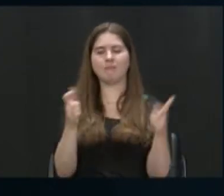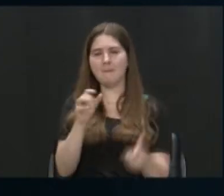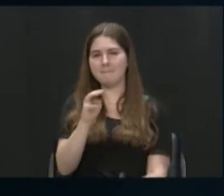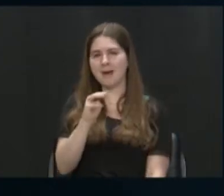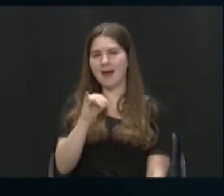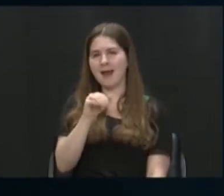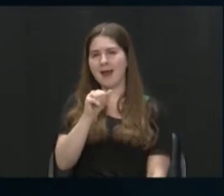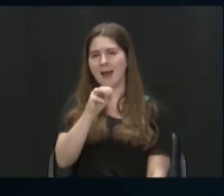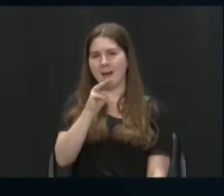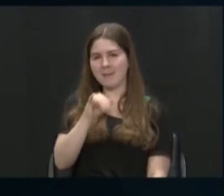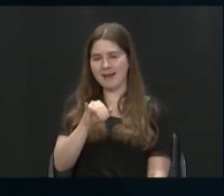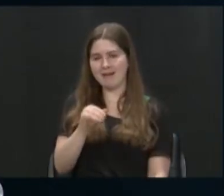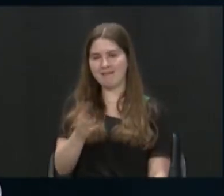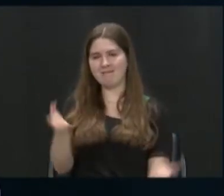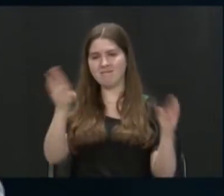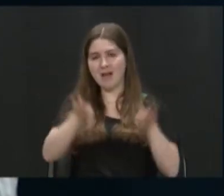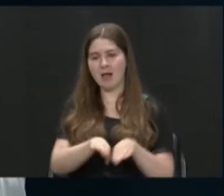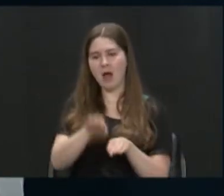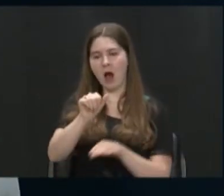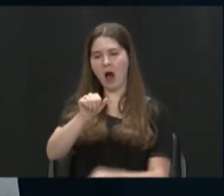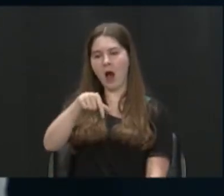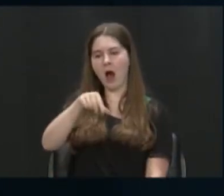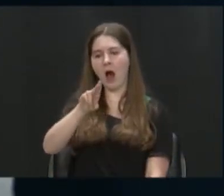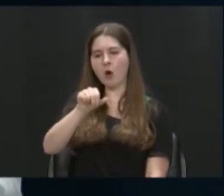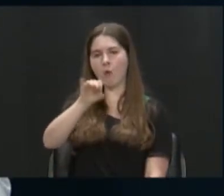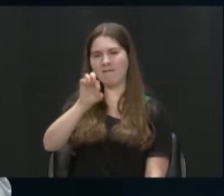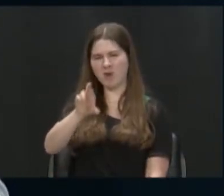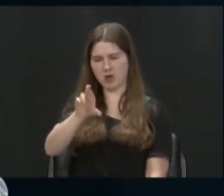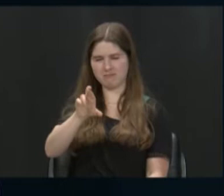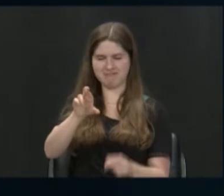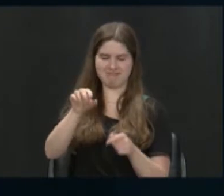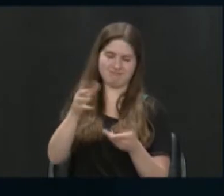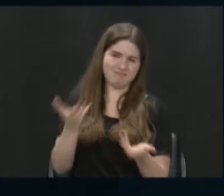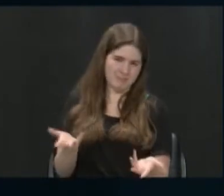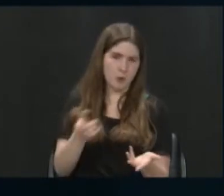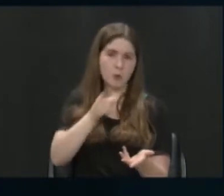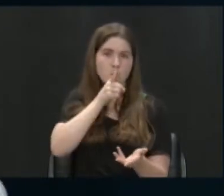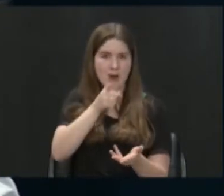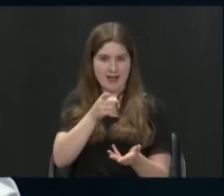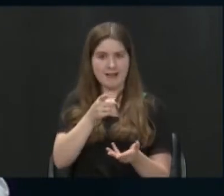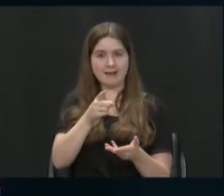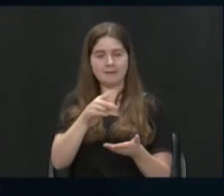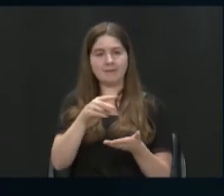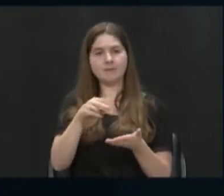Valley Aquifer, which is essentially sand